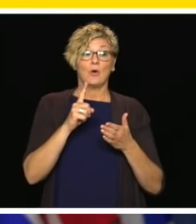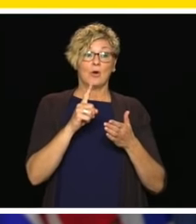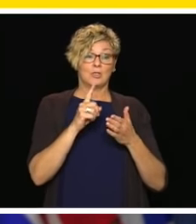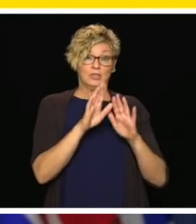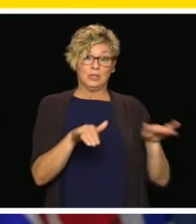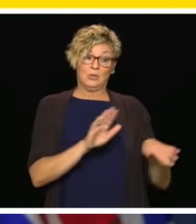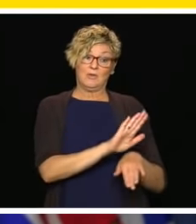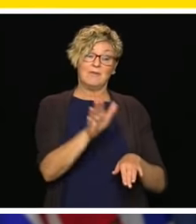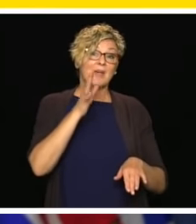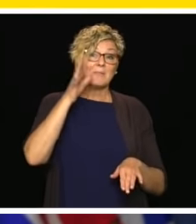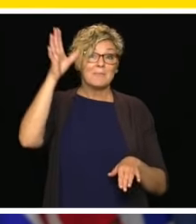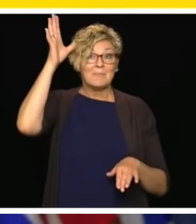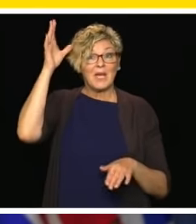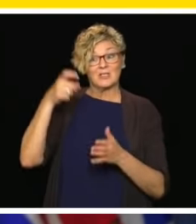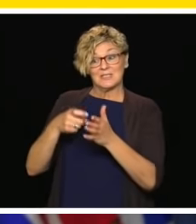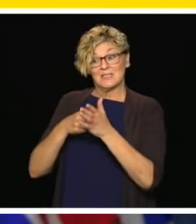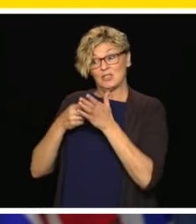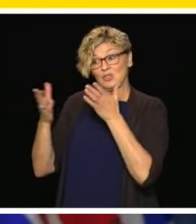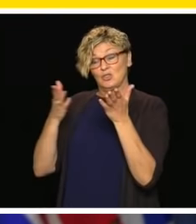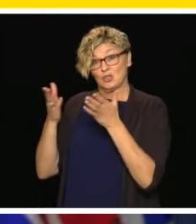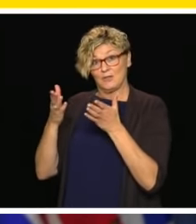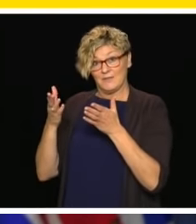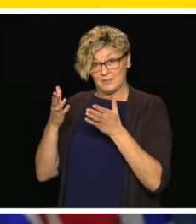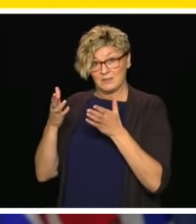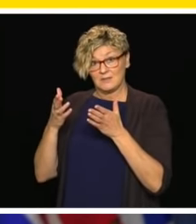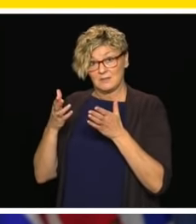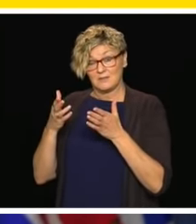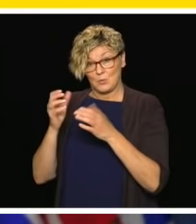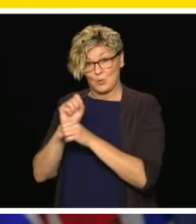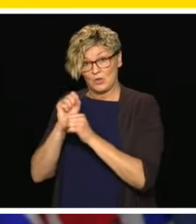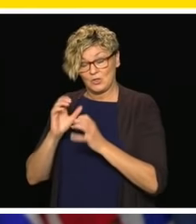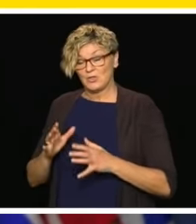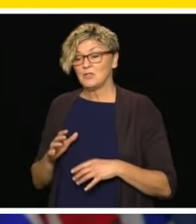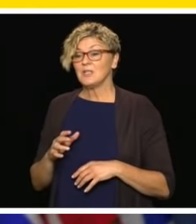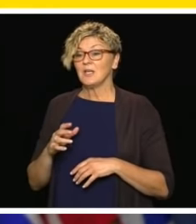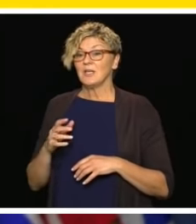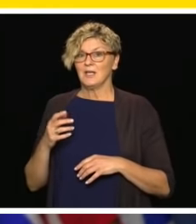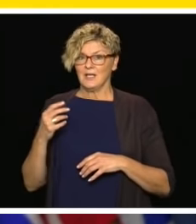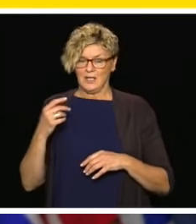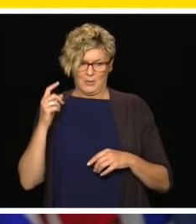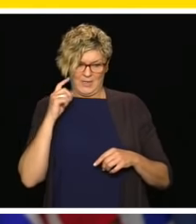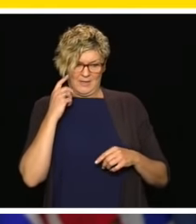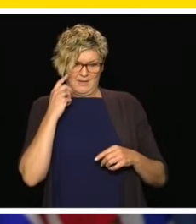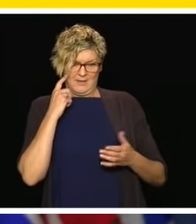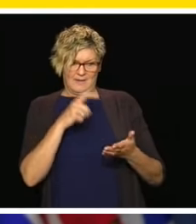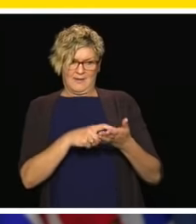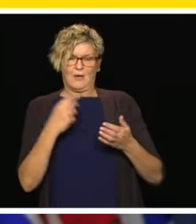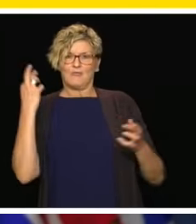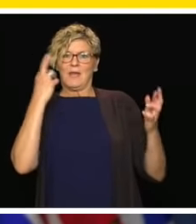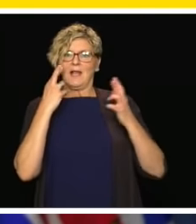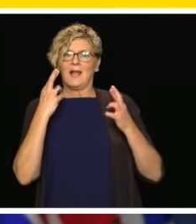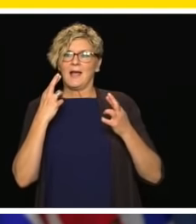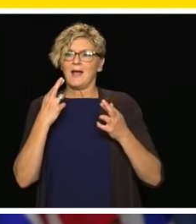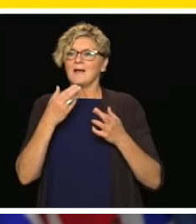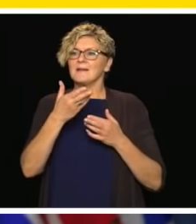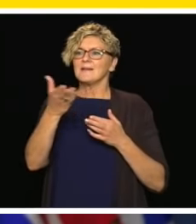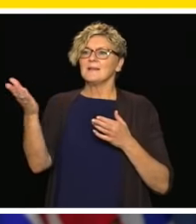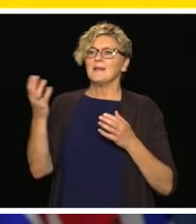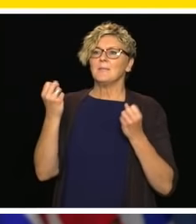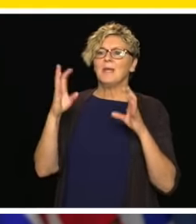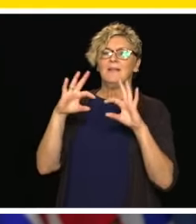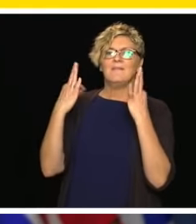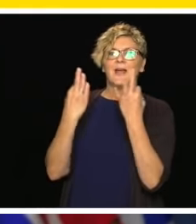vulnerable students and those who have special learning needs to get them back in the school system and some districts have done a tremendous job doing that. But I think